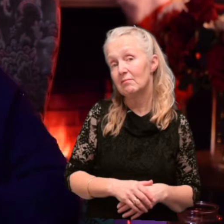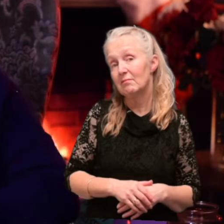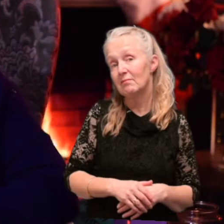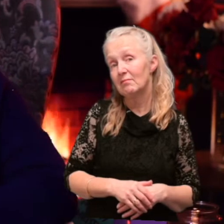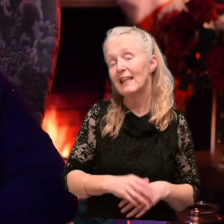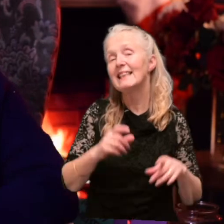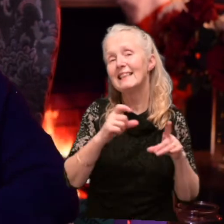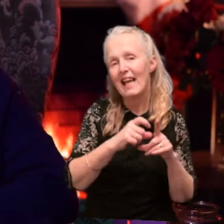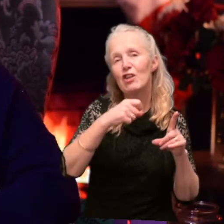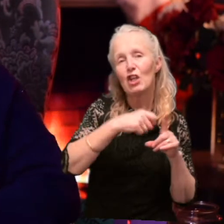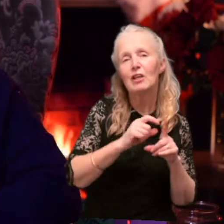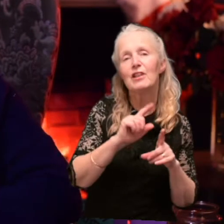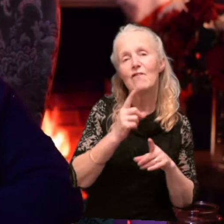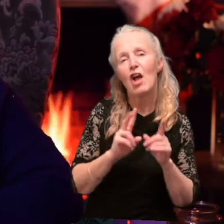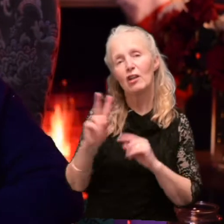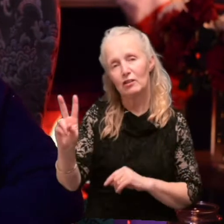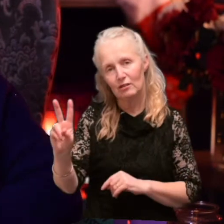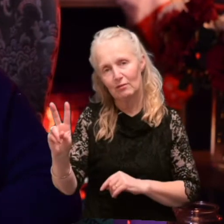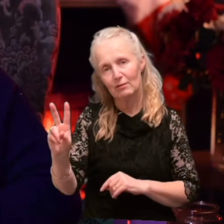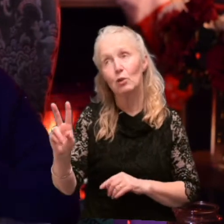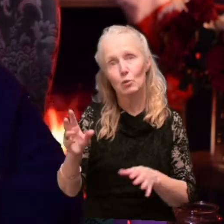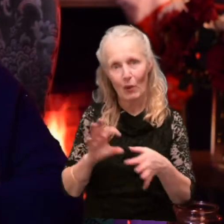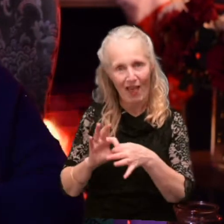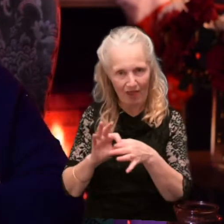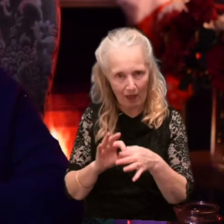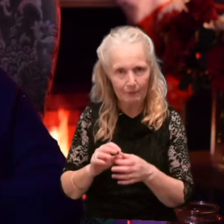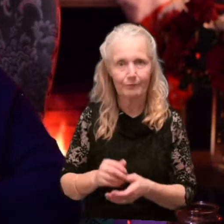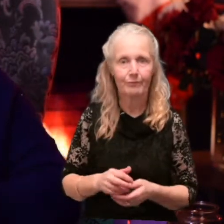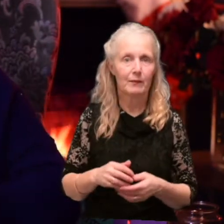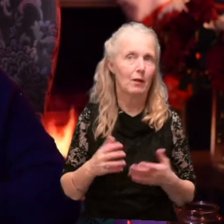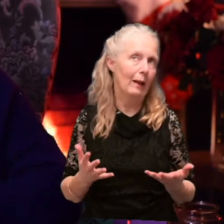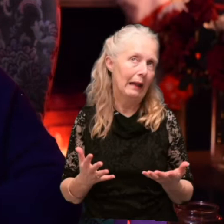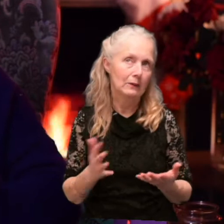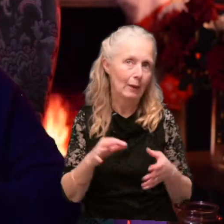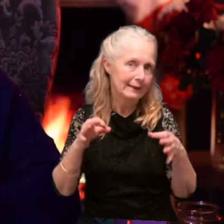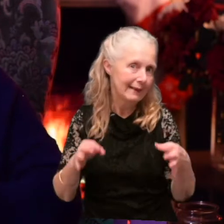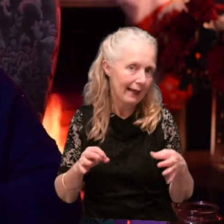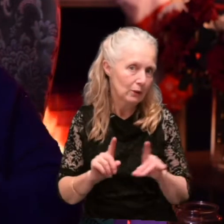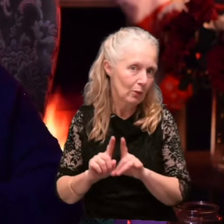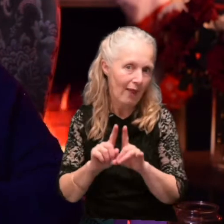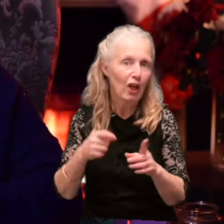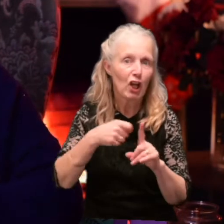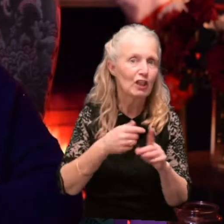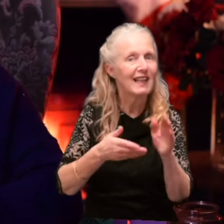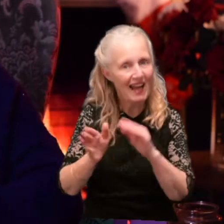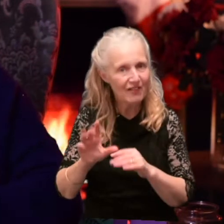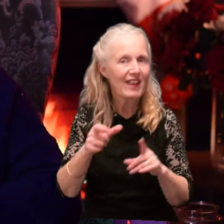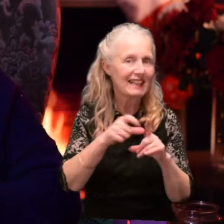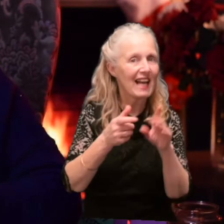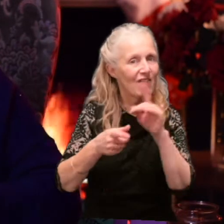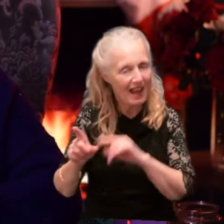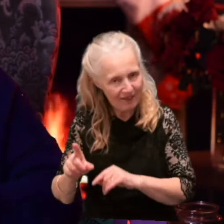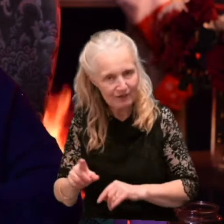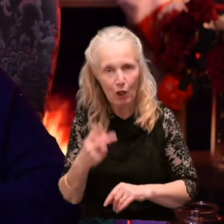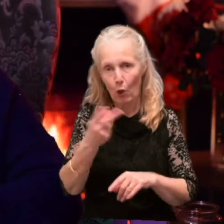Dave and Kirsty left first, together. Well, not exactly together. Kirsty left and then Dave left a